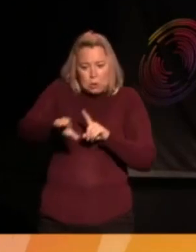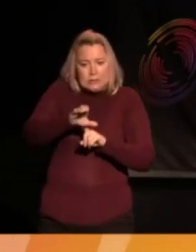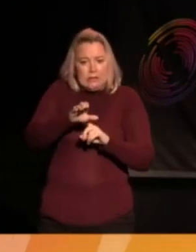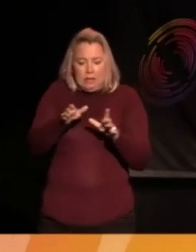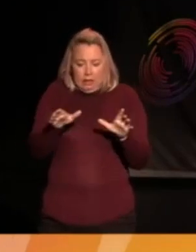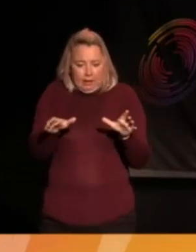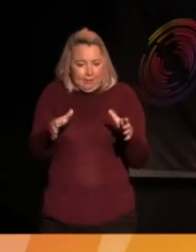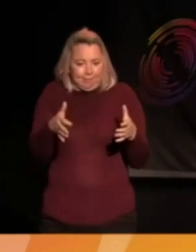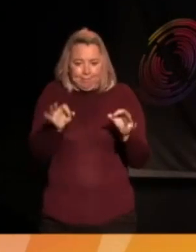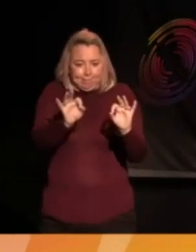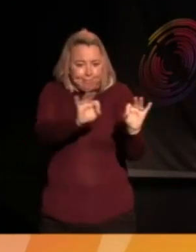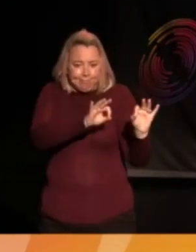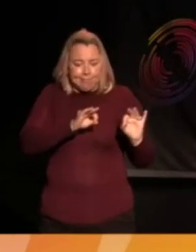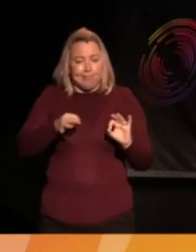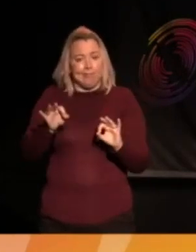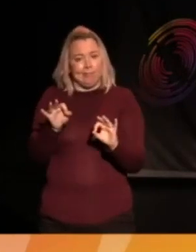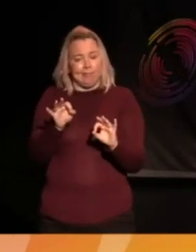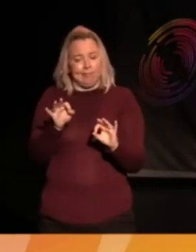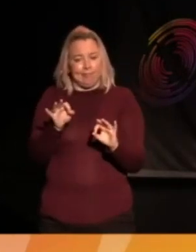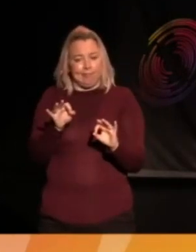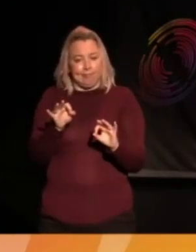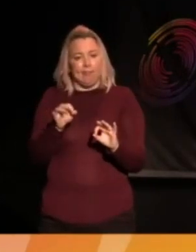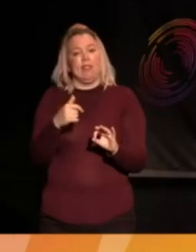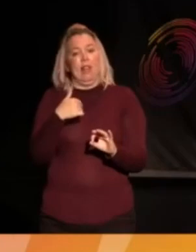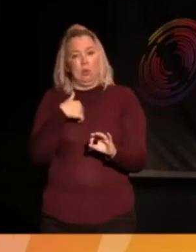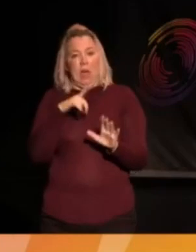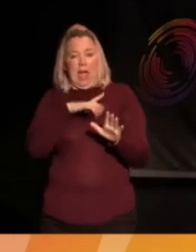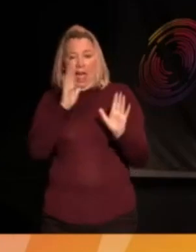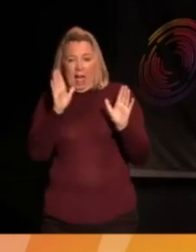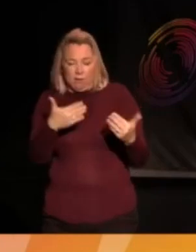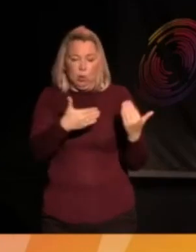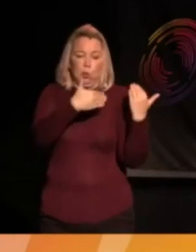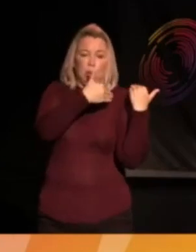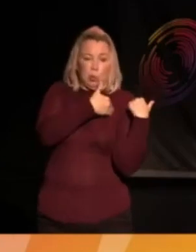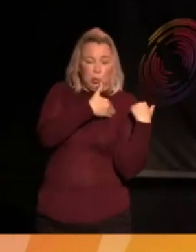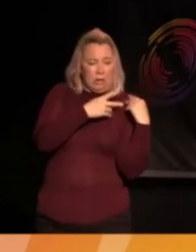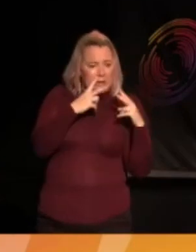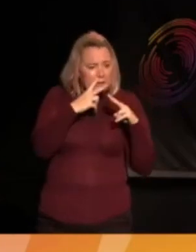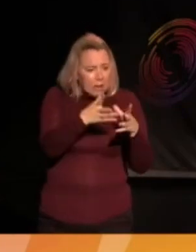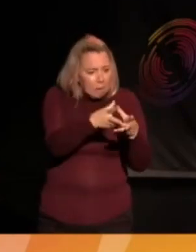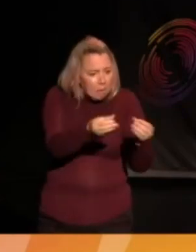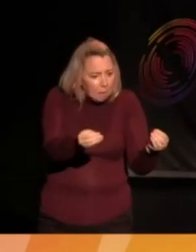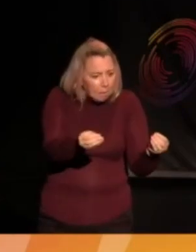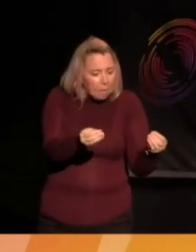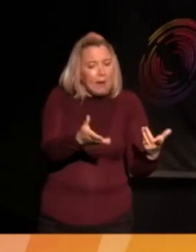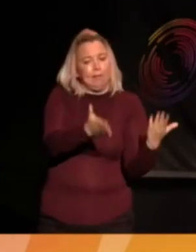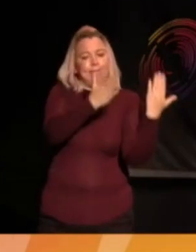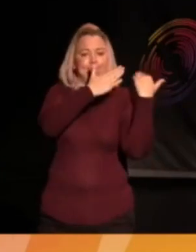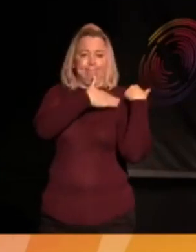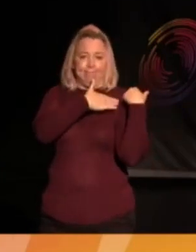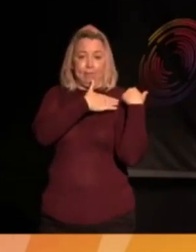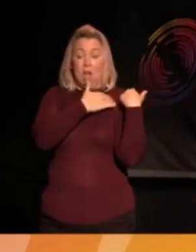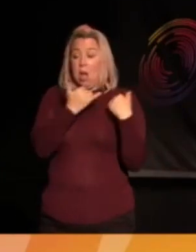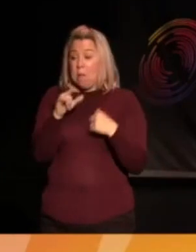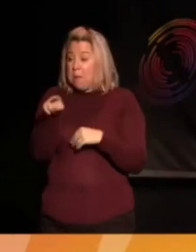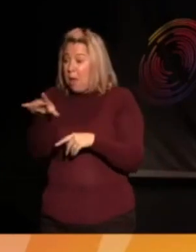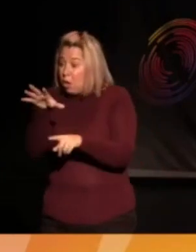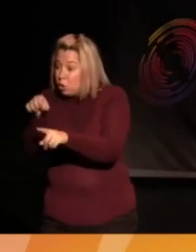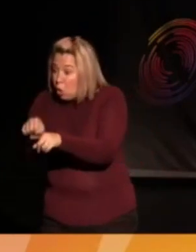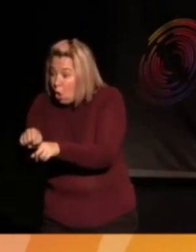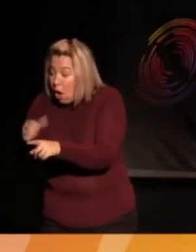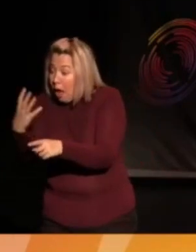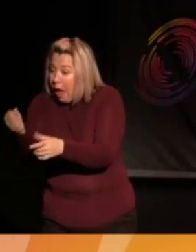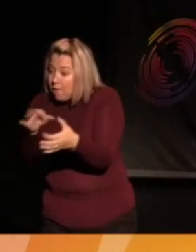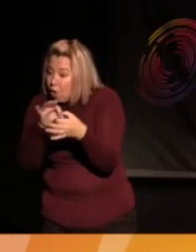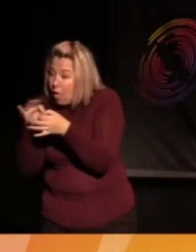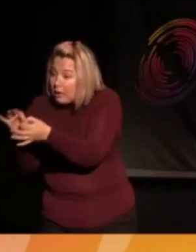is a reason why I'm doing what I'm doing because I haven't seen it and also, maybe I have seen it somewhere else or